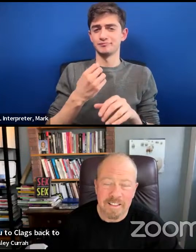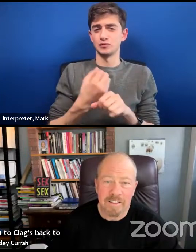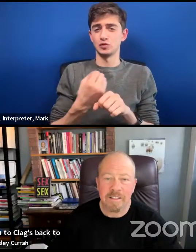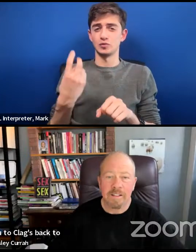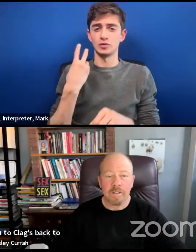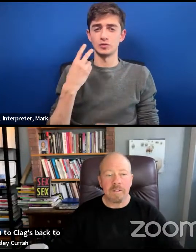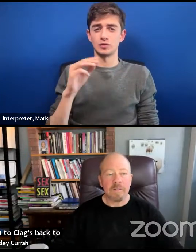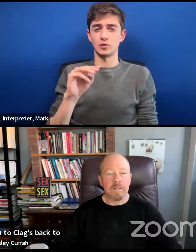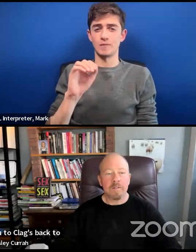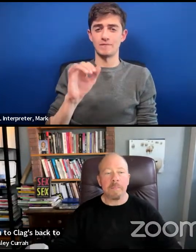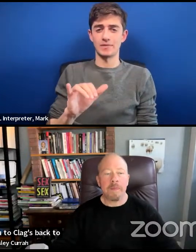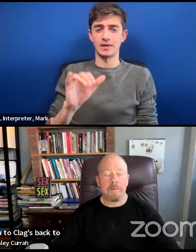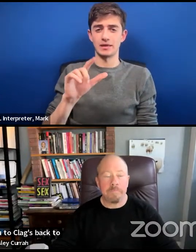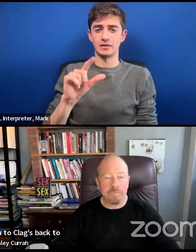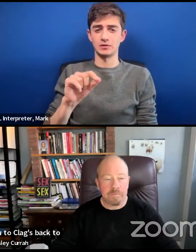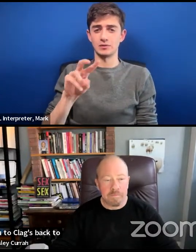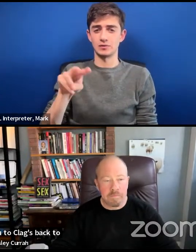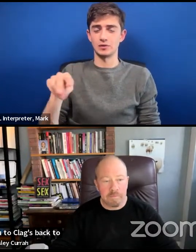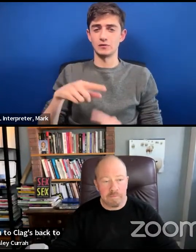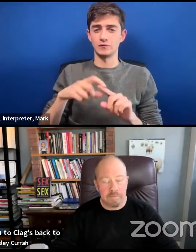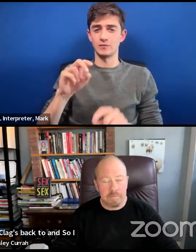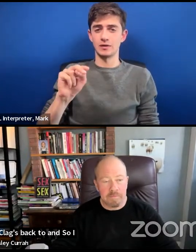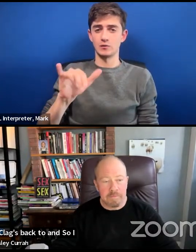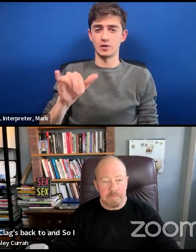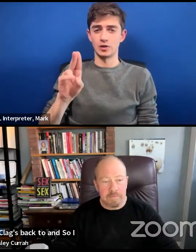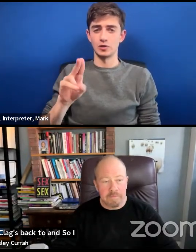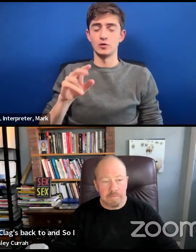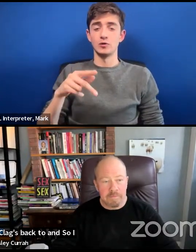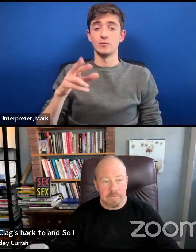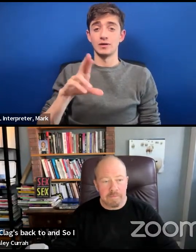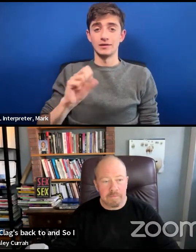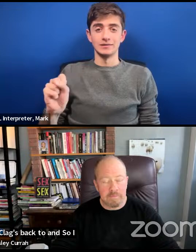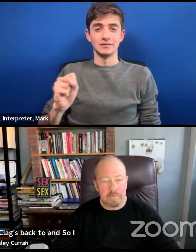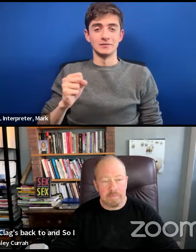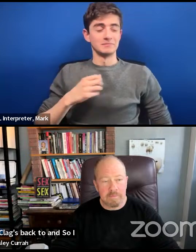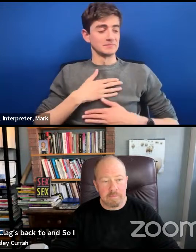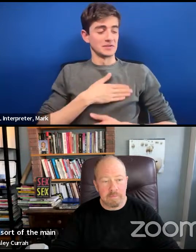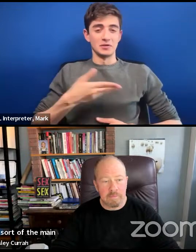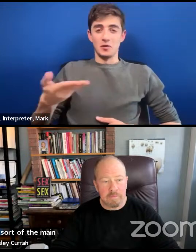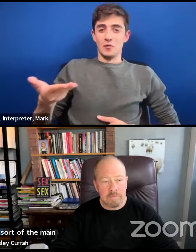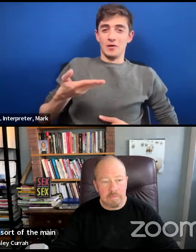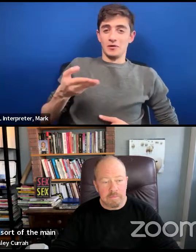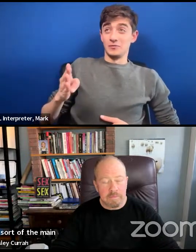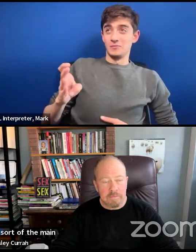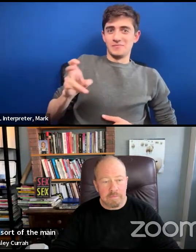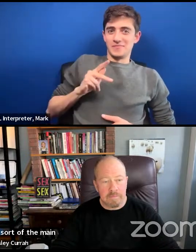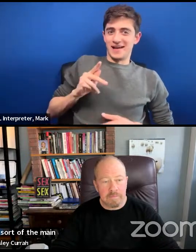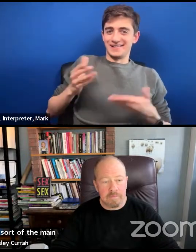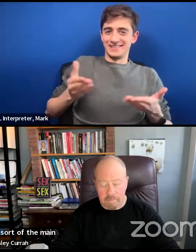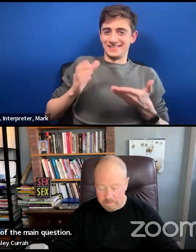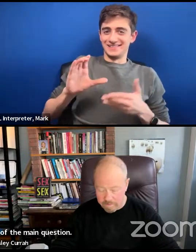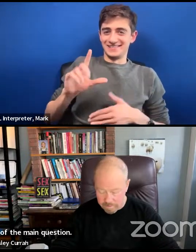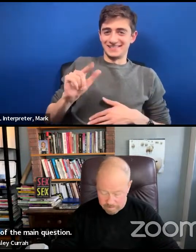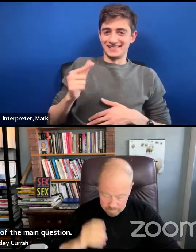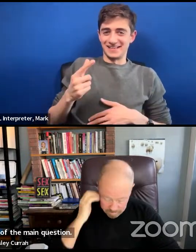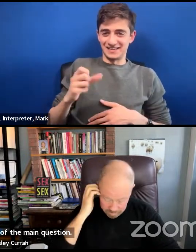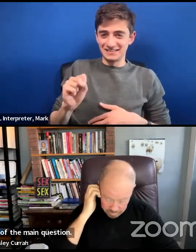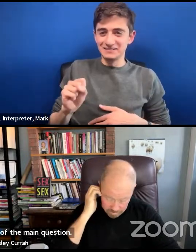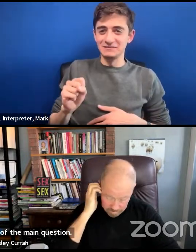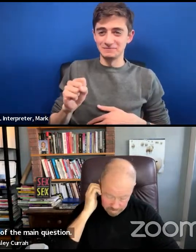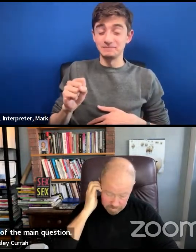And so I think before we get to sort of the main question of today, how can